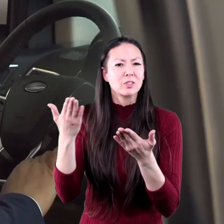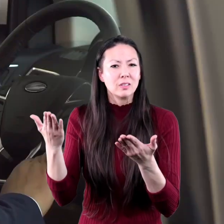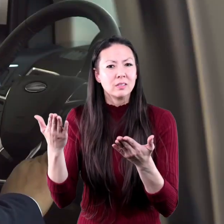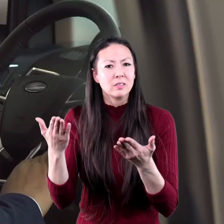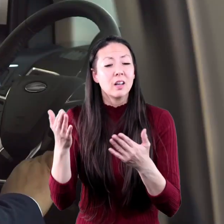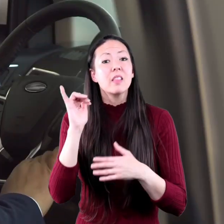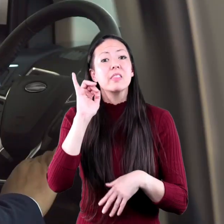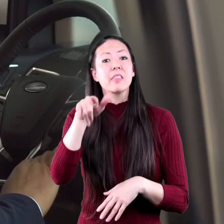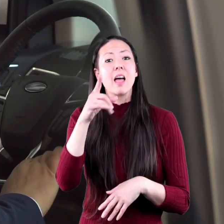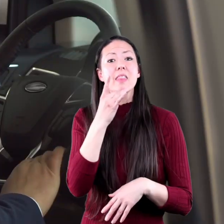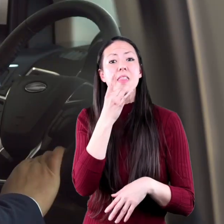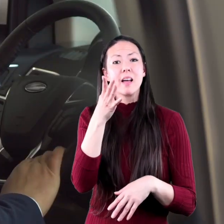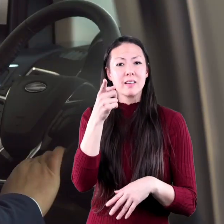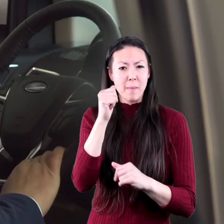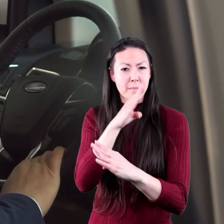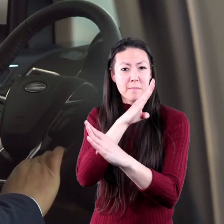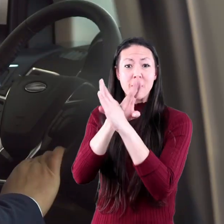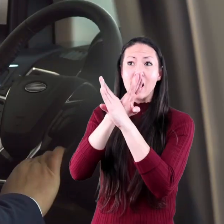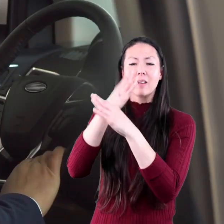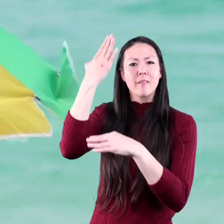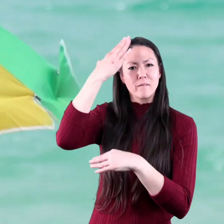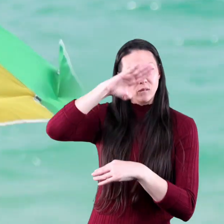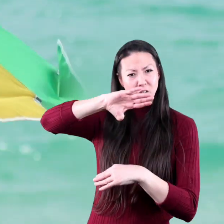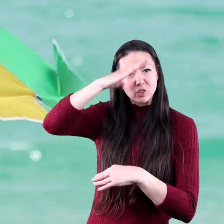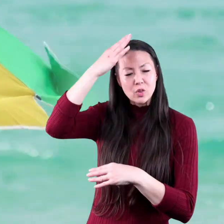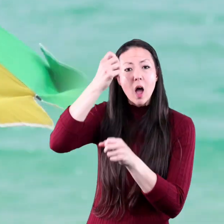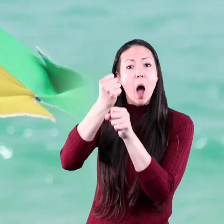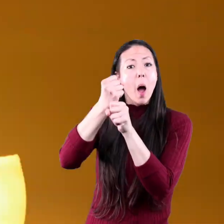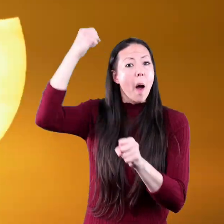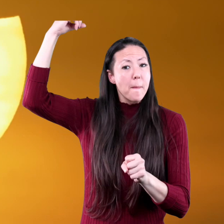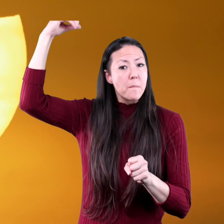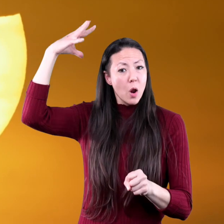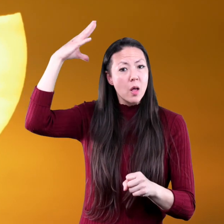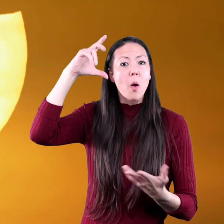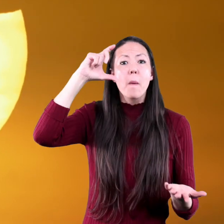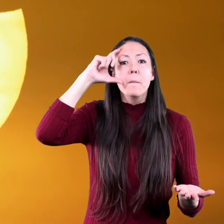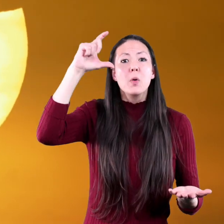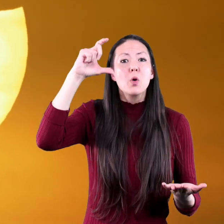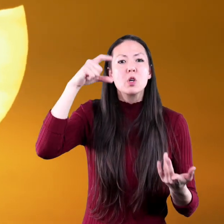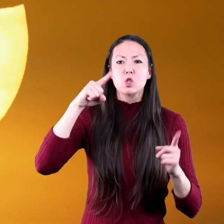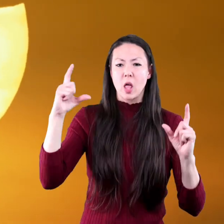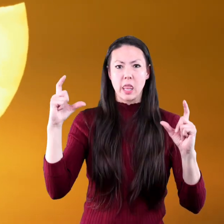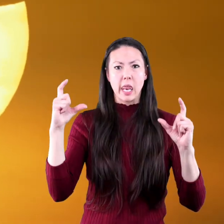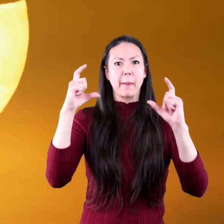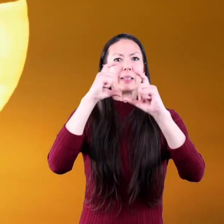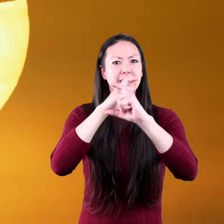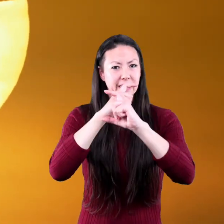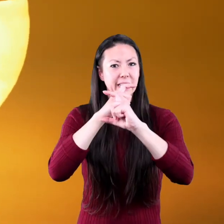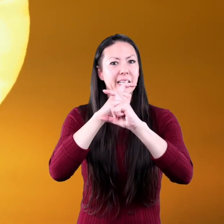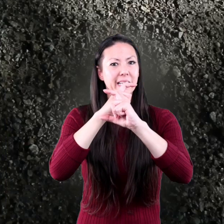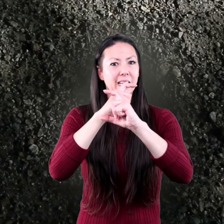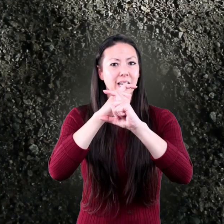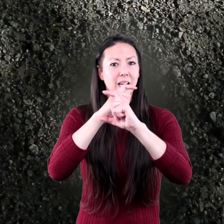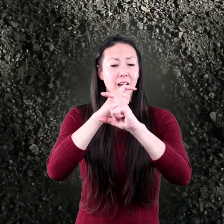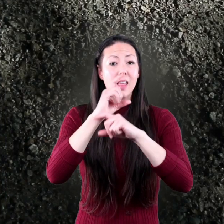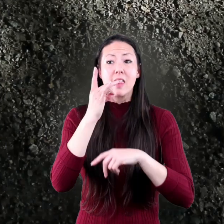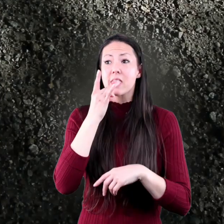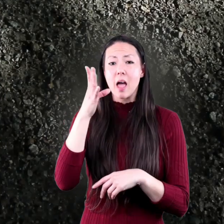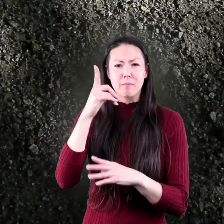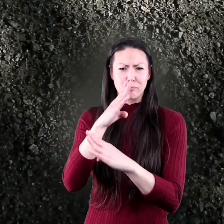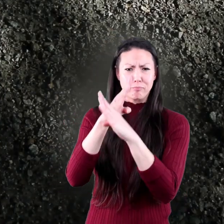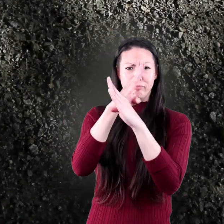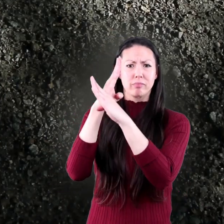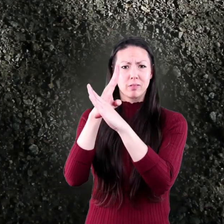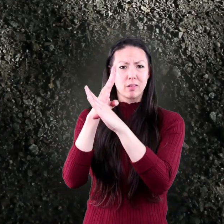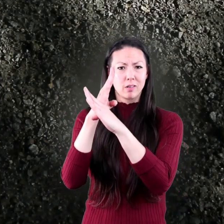Light can be blocked with the sun visor, umbrella, or by the moon during an eclipse. When light is